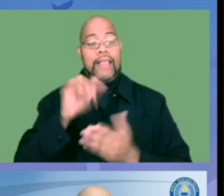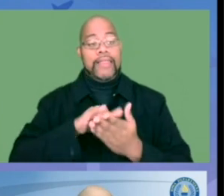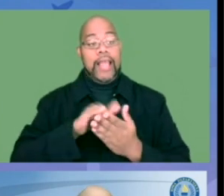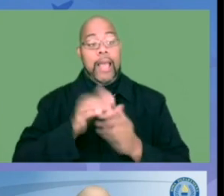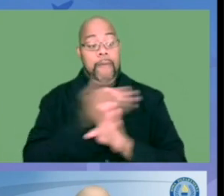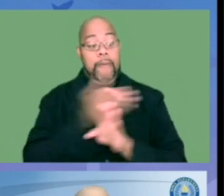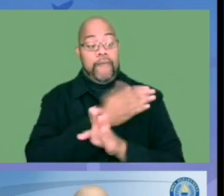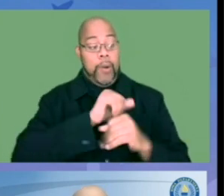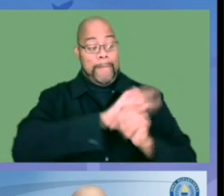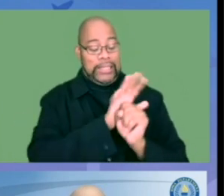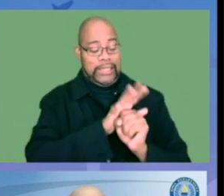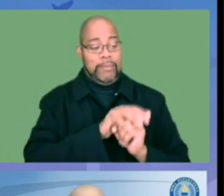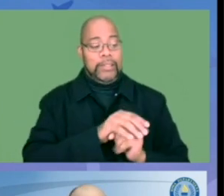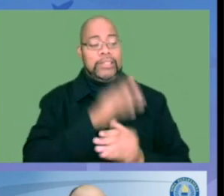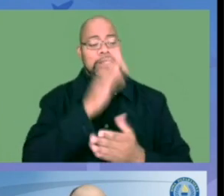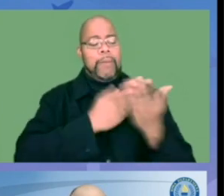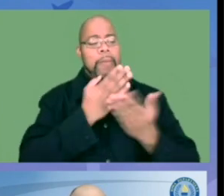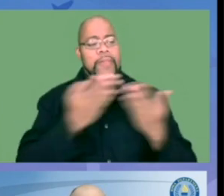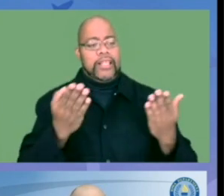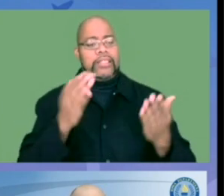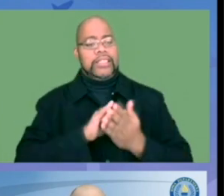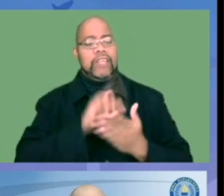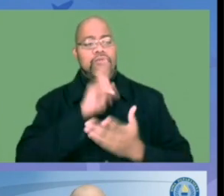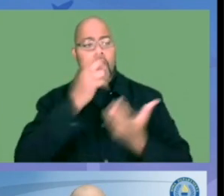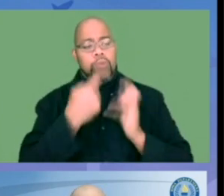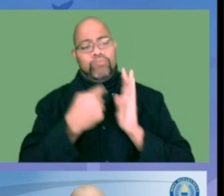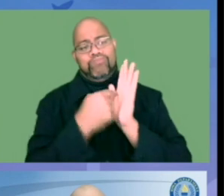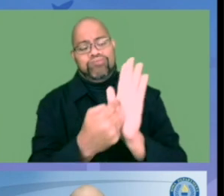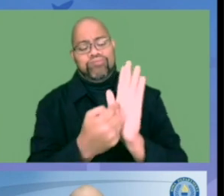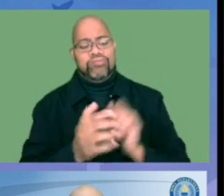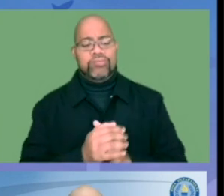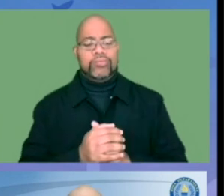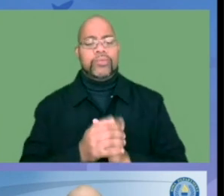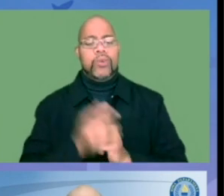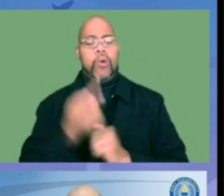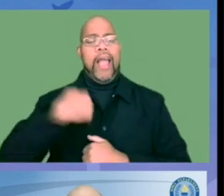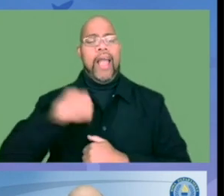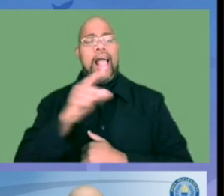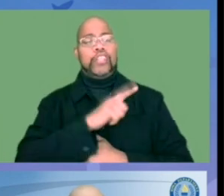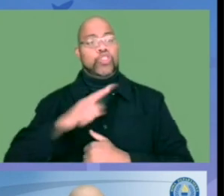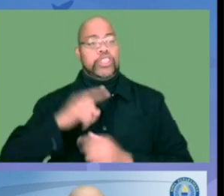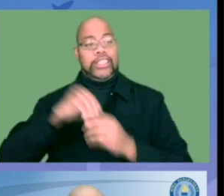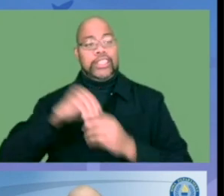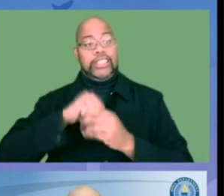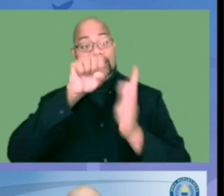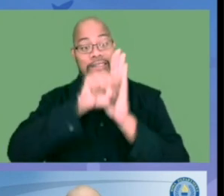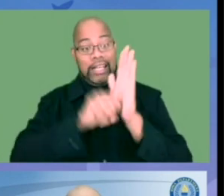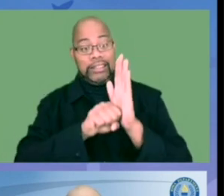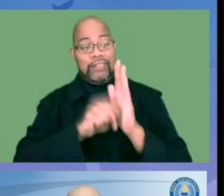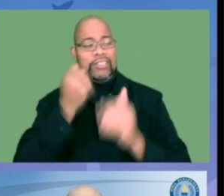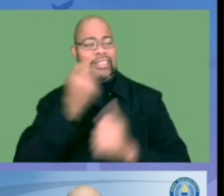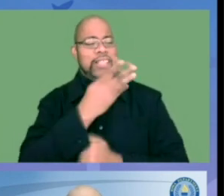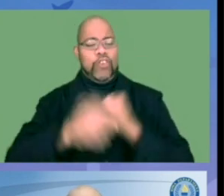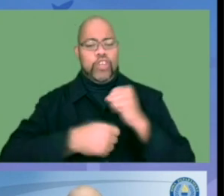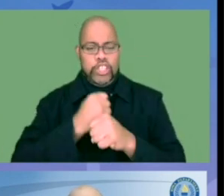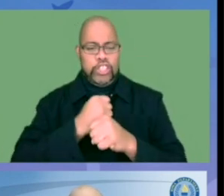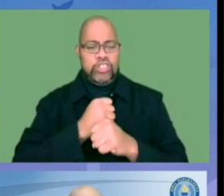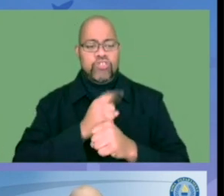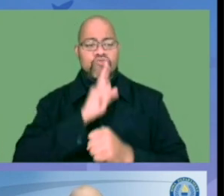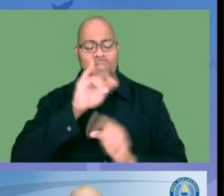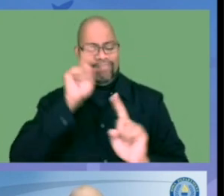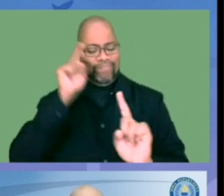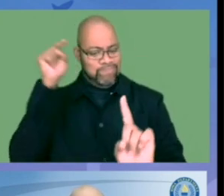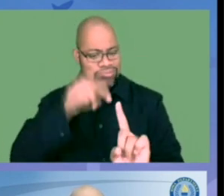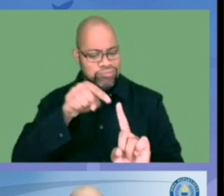that predated the pandemic. And some of the things that I really want to highlight here is we've had legislation in our state for